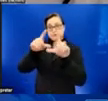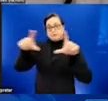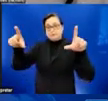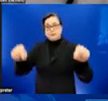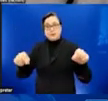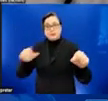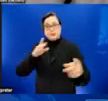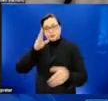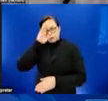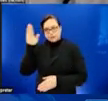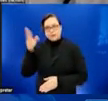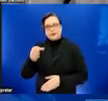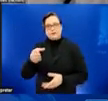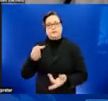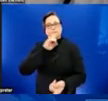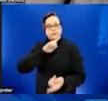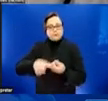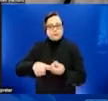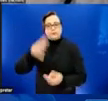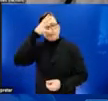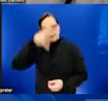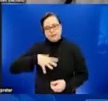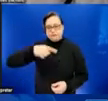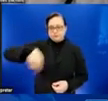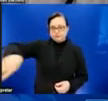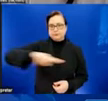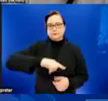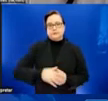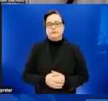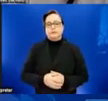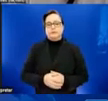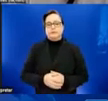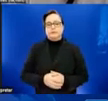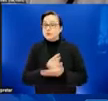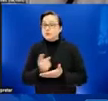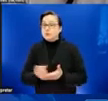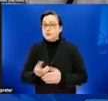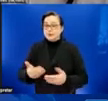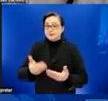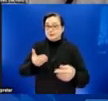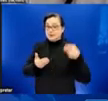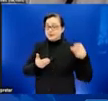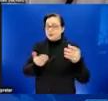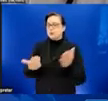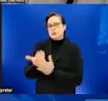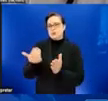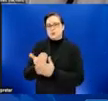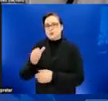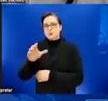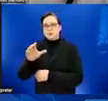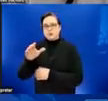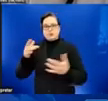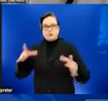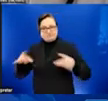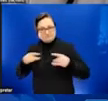in mind, this chart is from several weeks back, and new cases have been reported among women, transgender women,